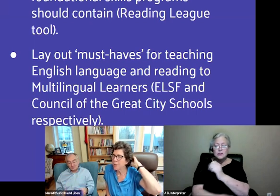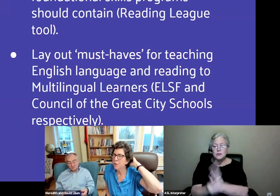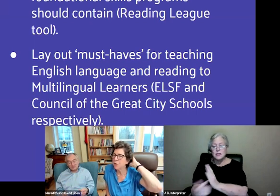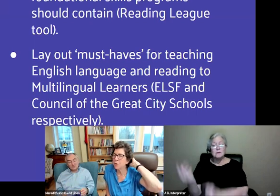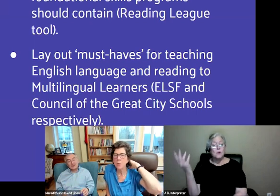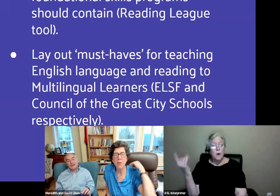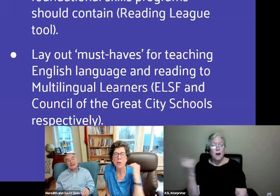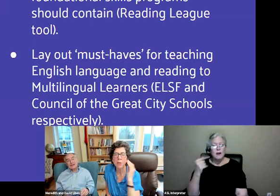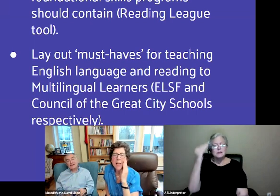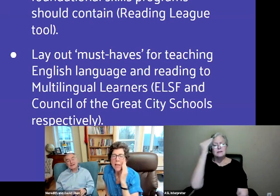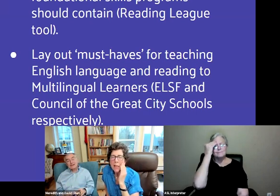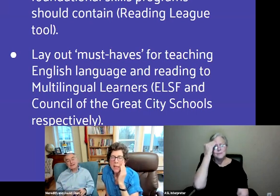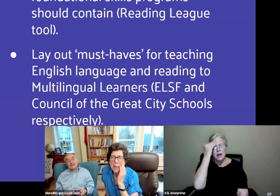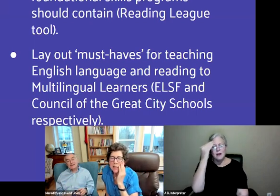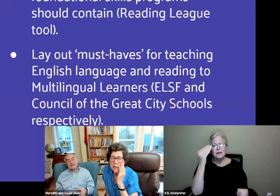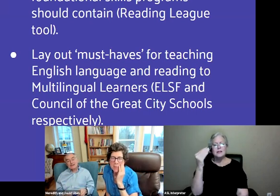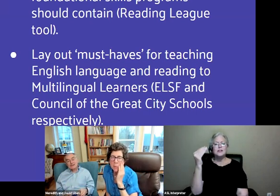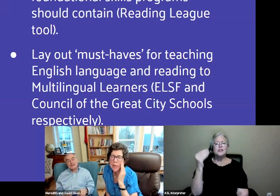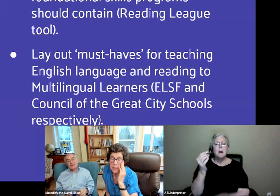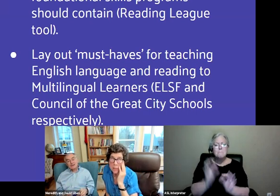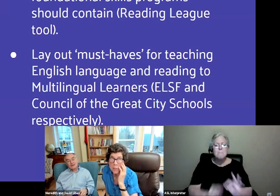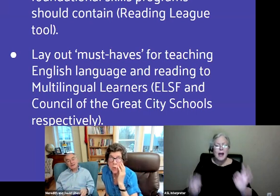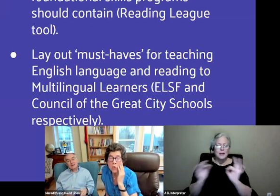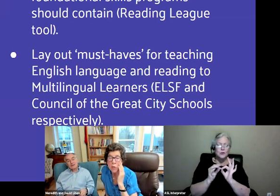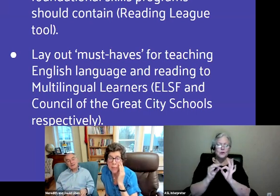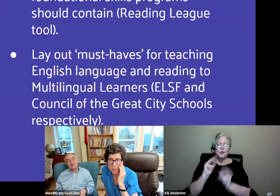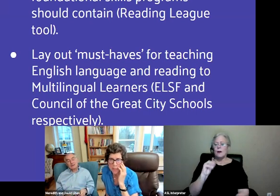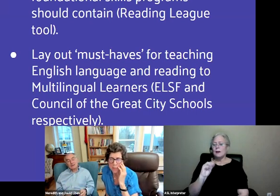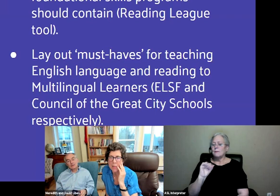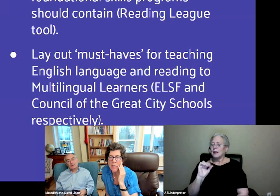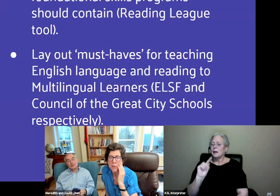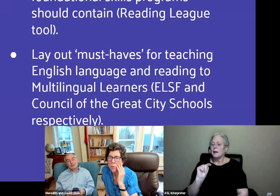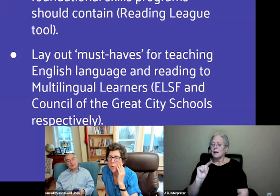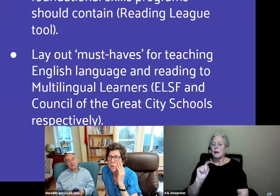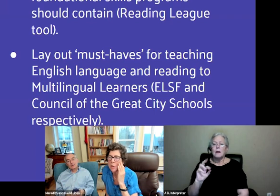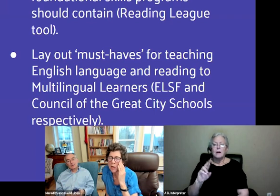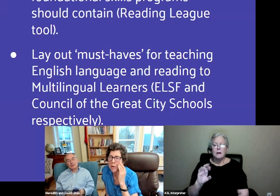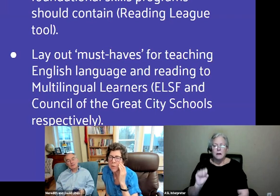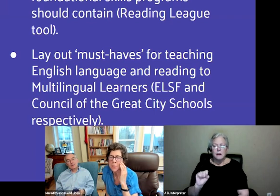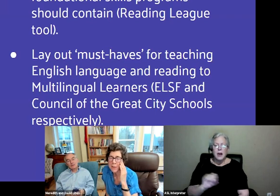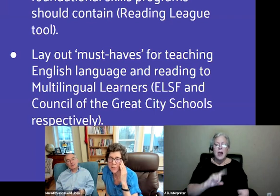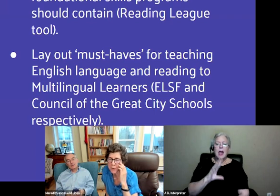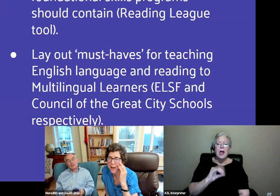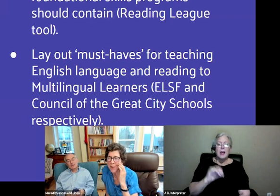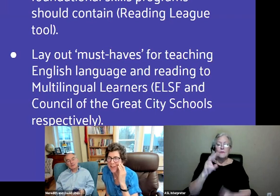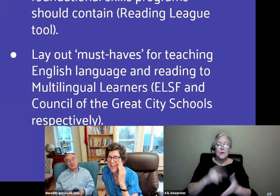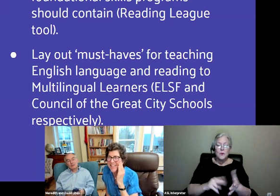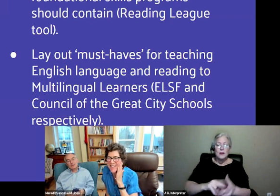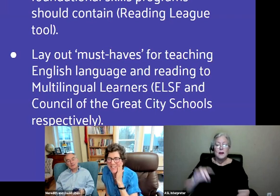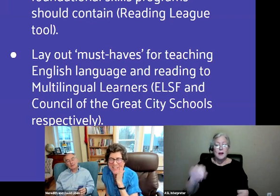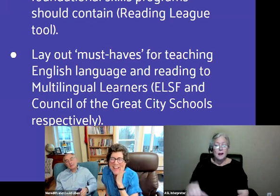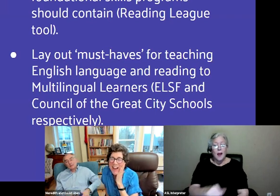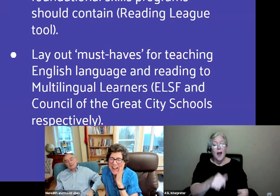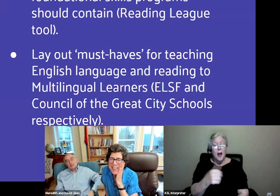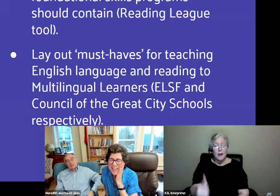we wanted to focus where we focused. And the Reading League has an extremely comprehensive tool, almost obsessively comprehensive,